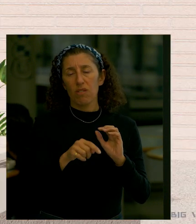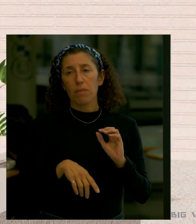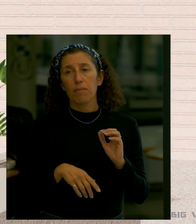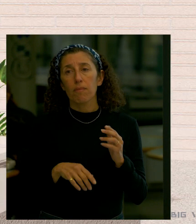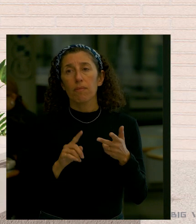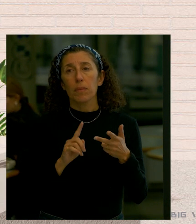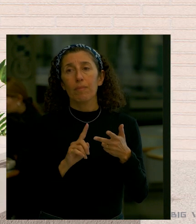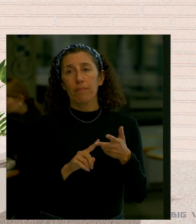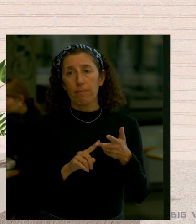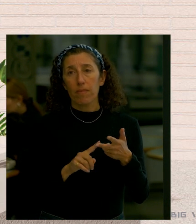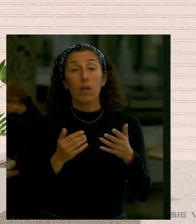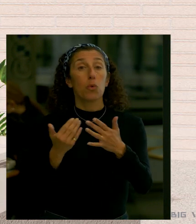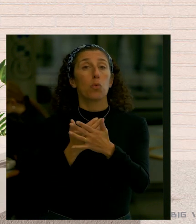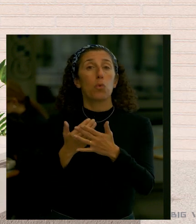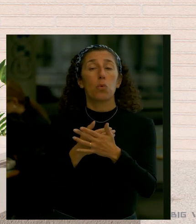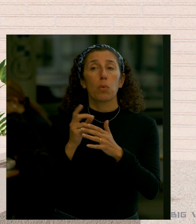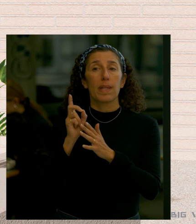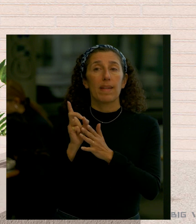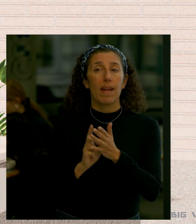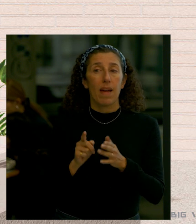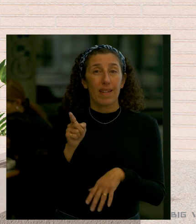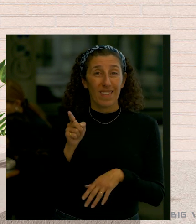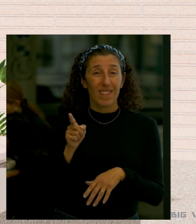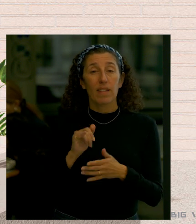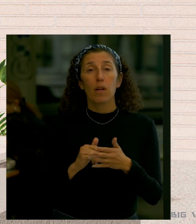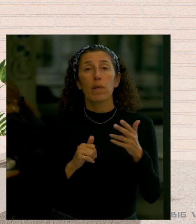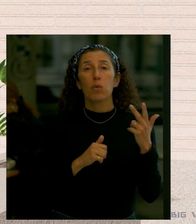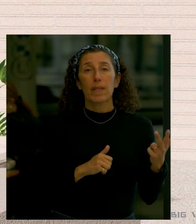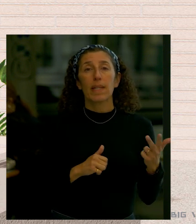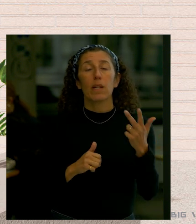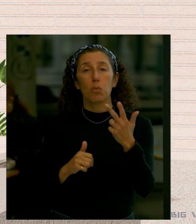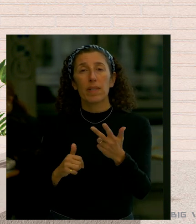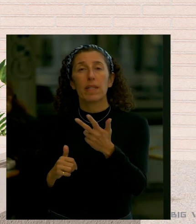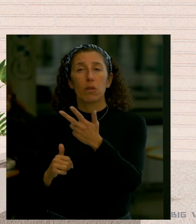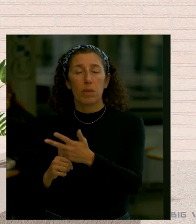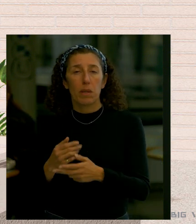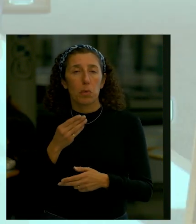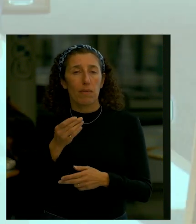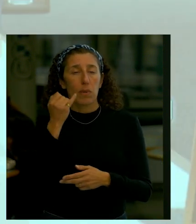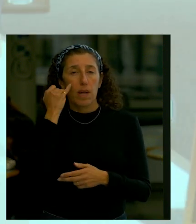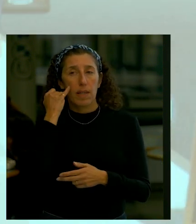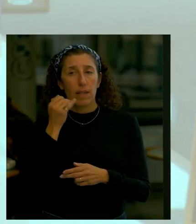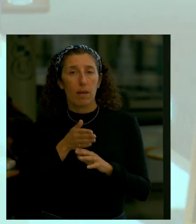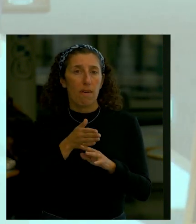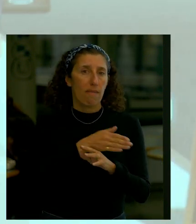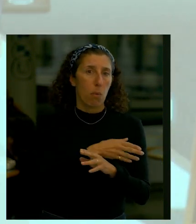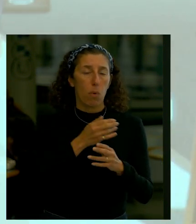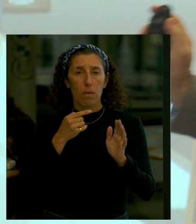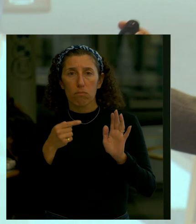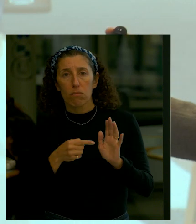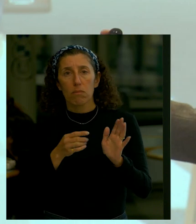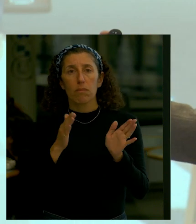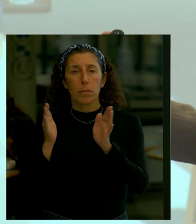and here's what we're proposing so that's the pattern that you're going to see throughout this presentation and you can see like I said the project elements are